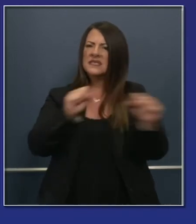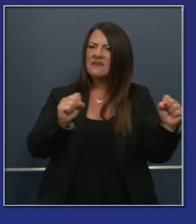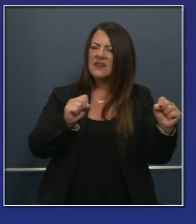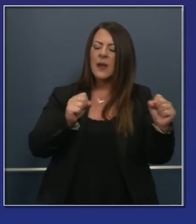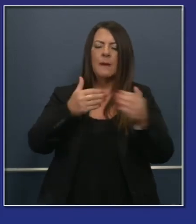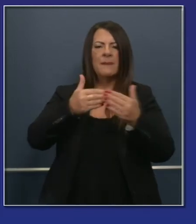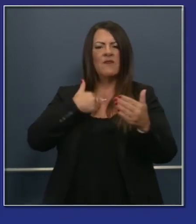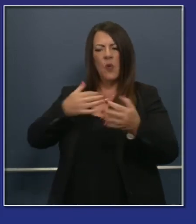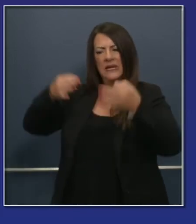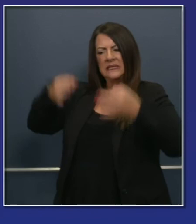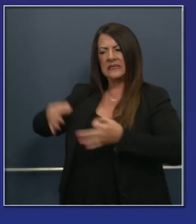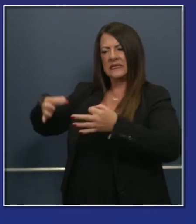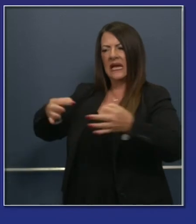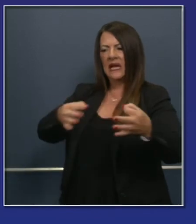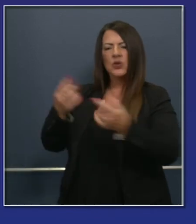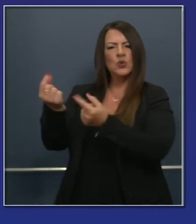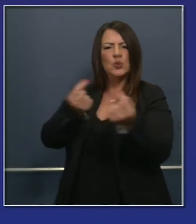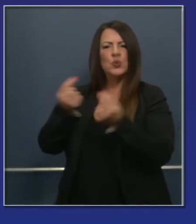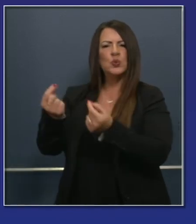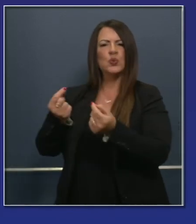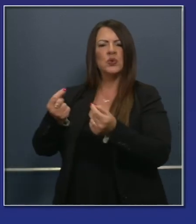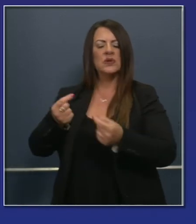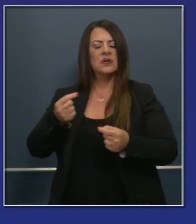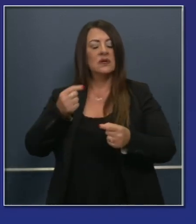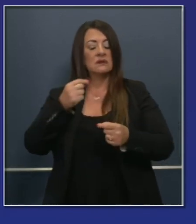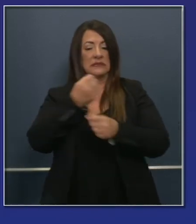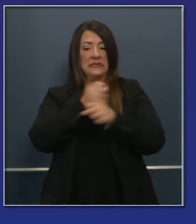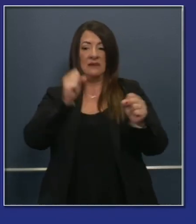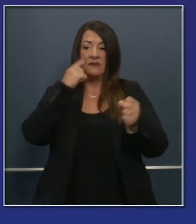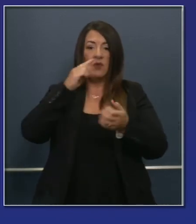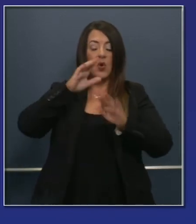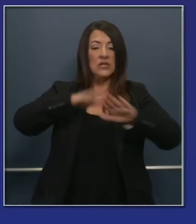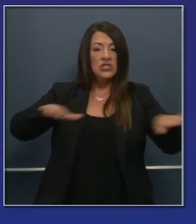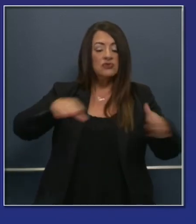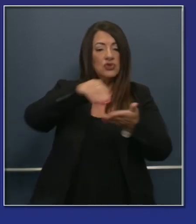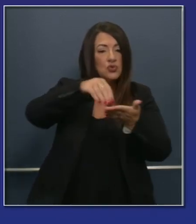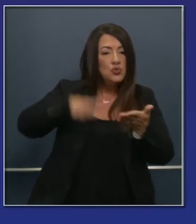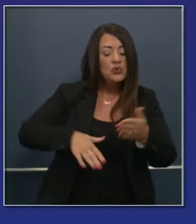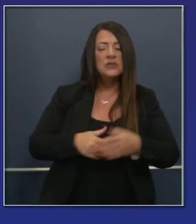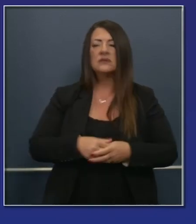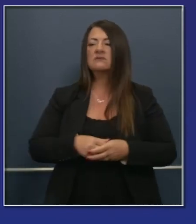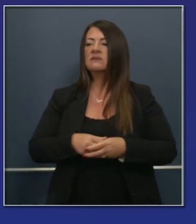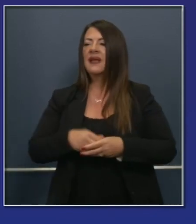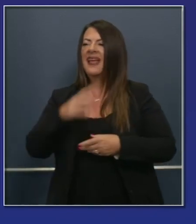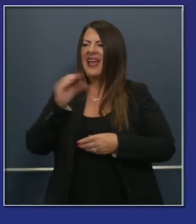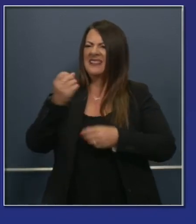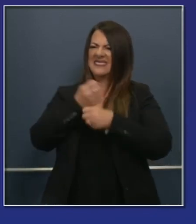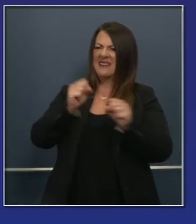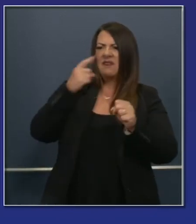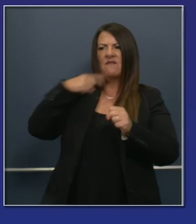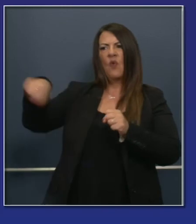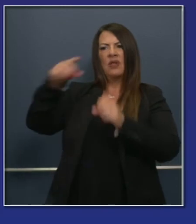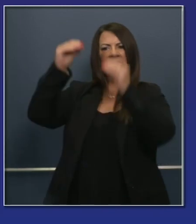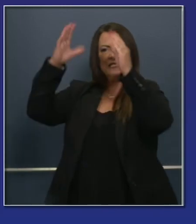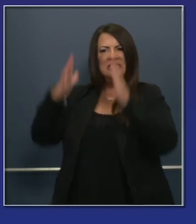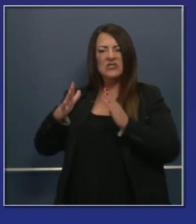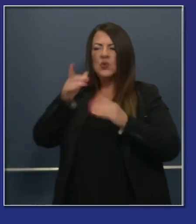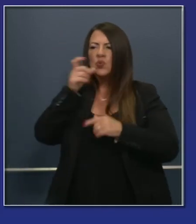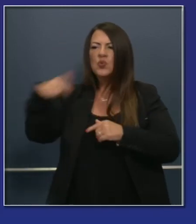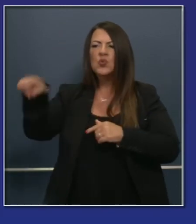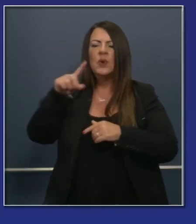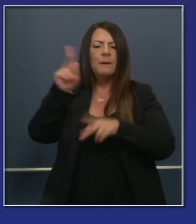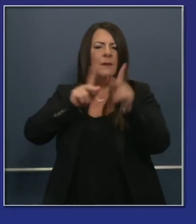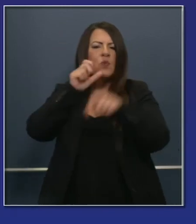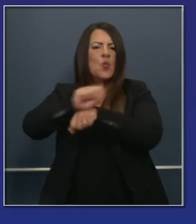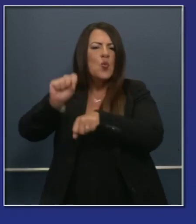of our decision making safety for our students and safety for those responsible for educating and supporting